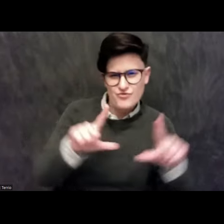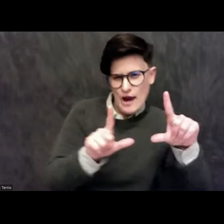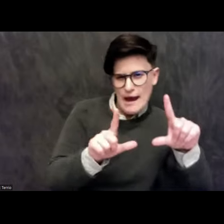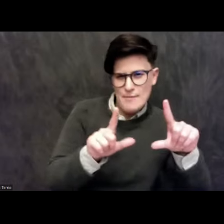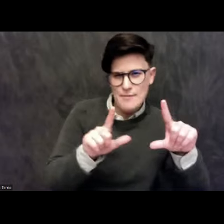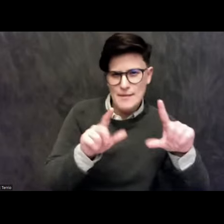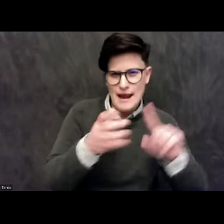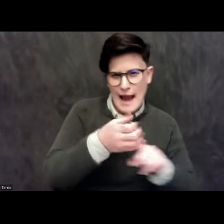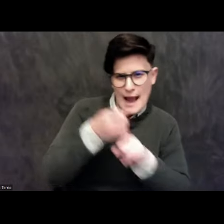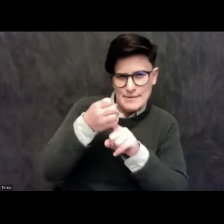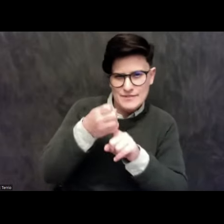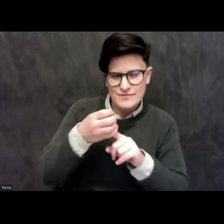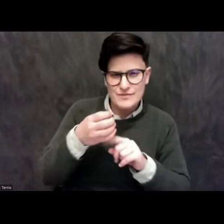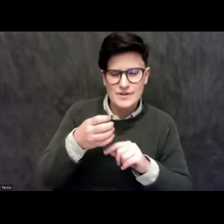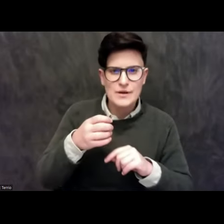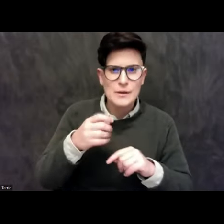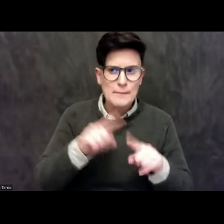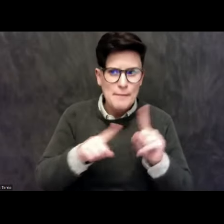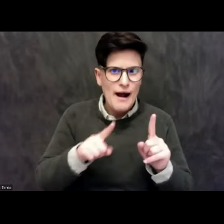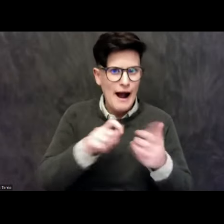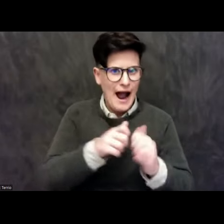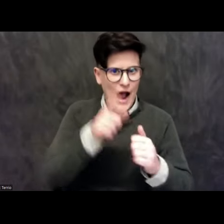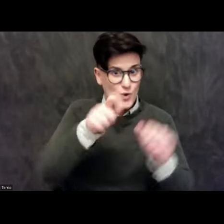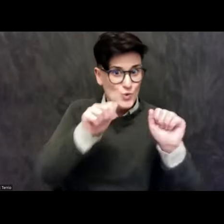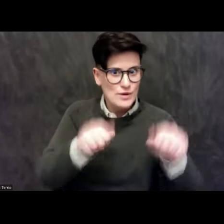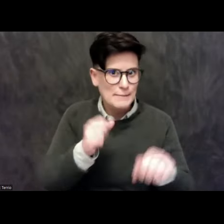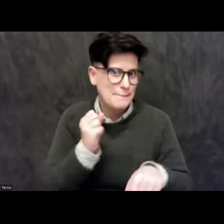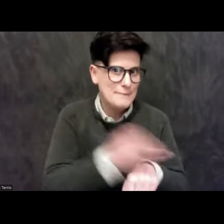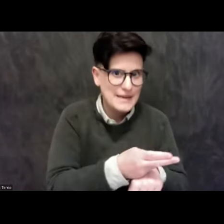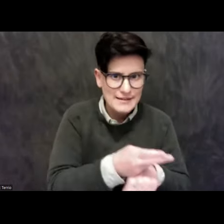gladiatorial combat within Tlaxcala.